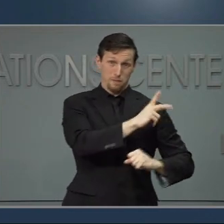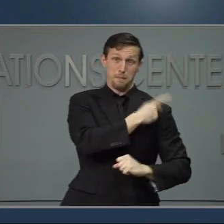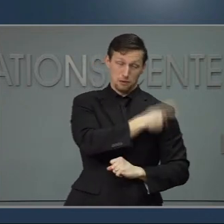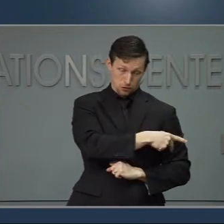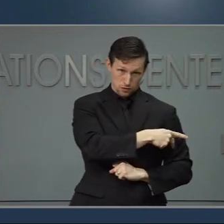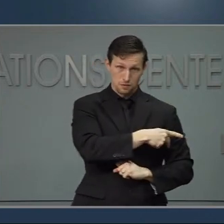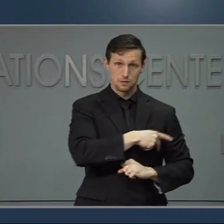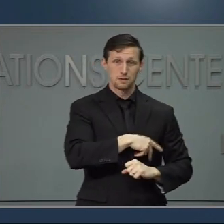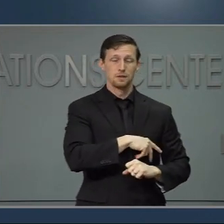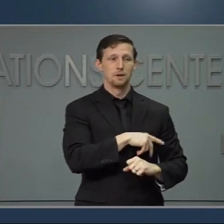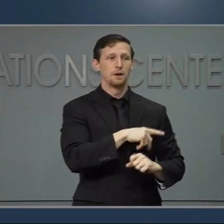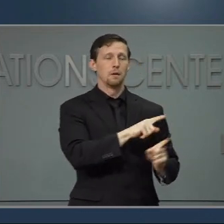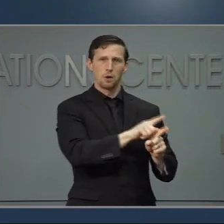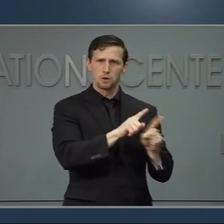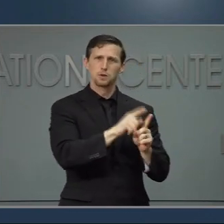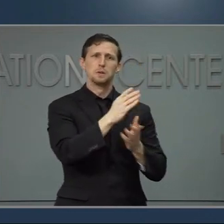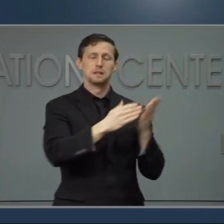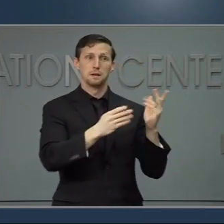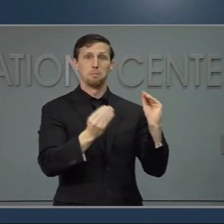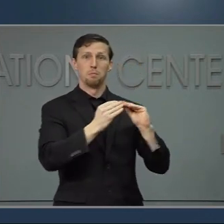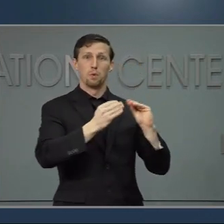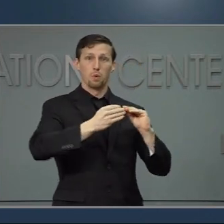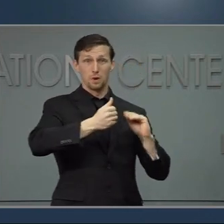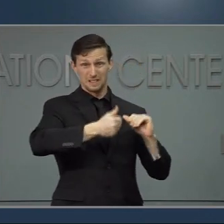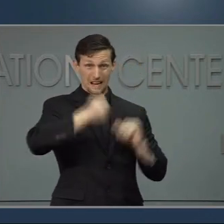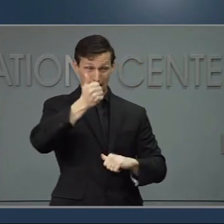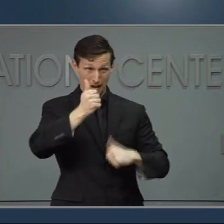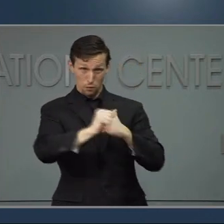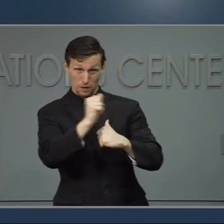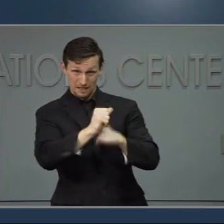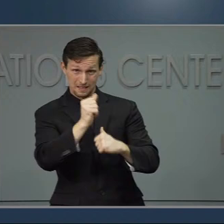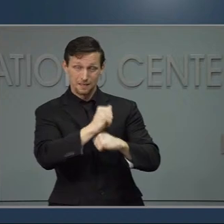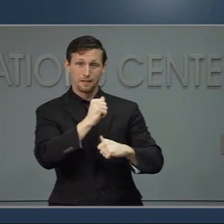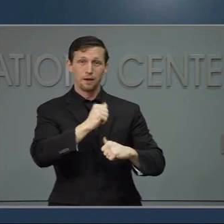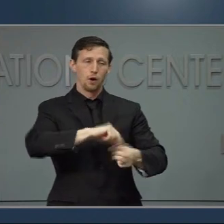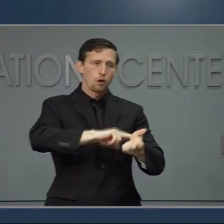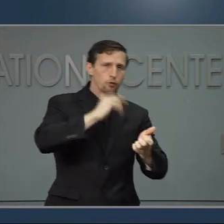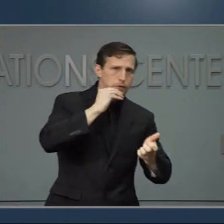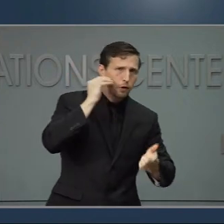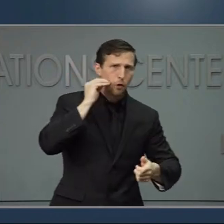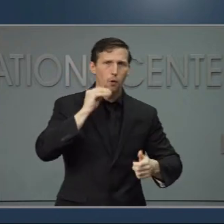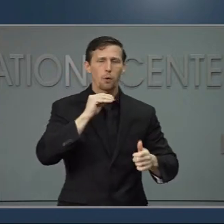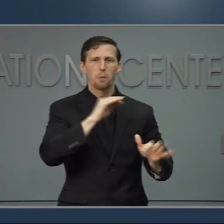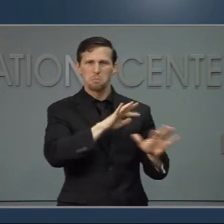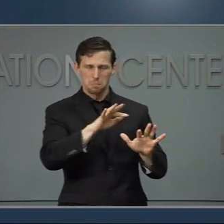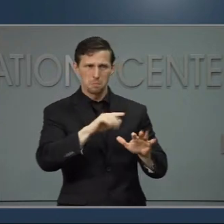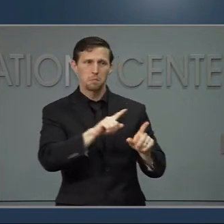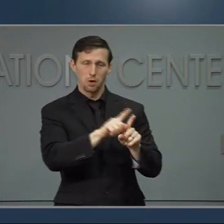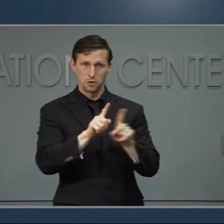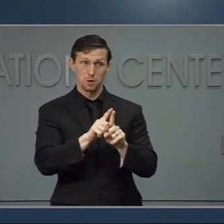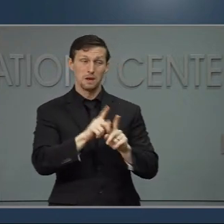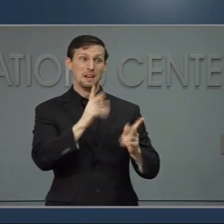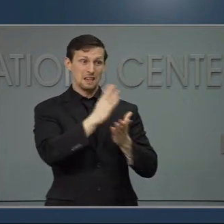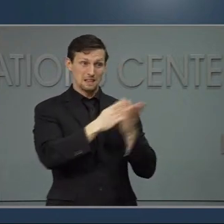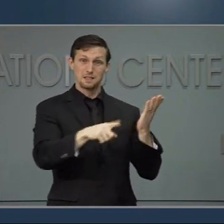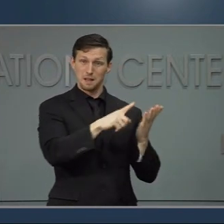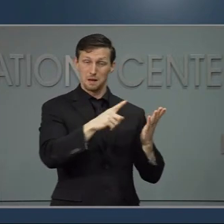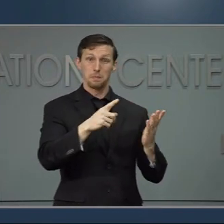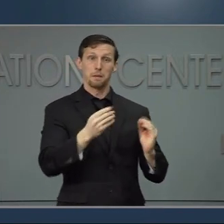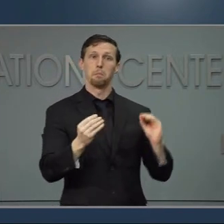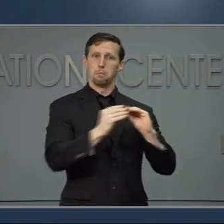the highest risk of being hospitalized or dying, and protecting those at highest risk of exposure to COVID-19.